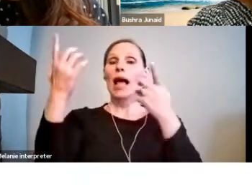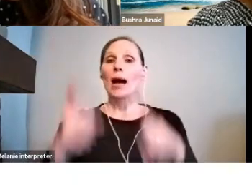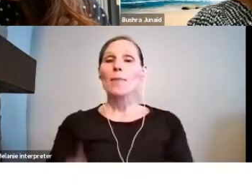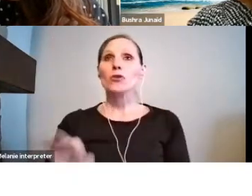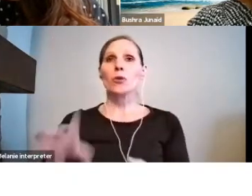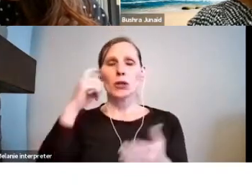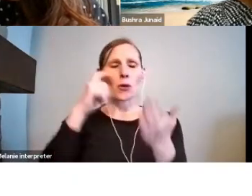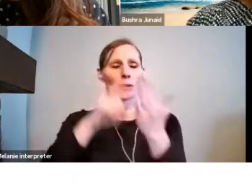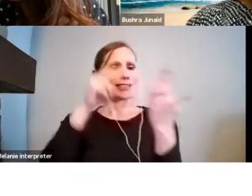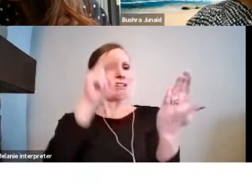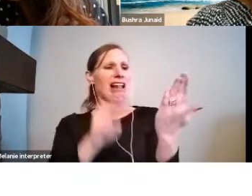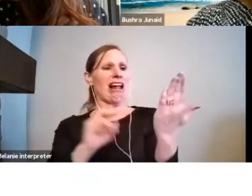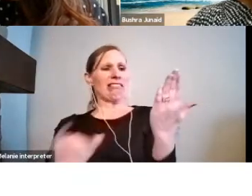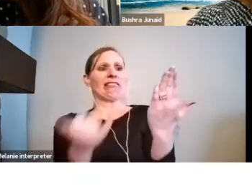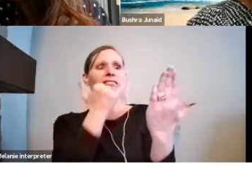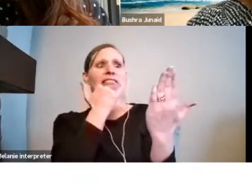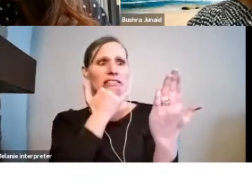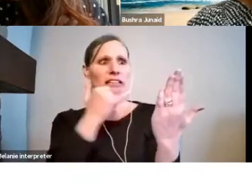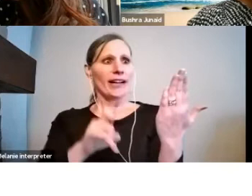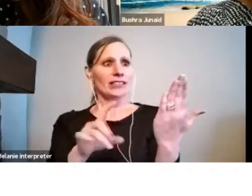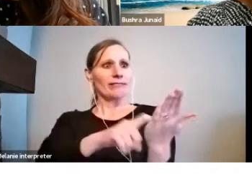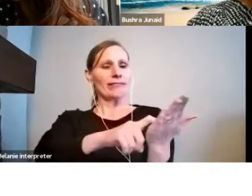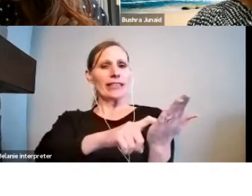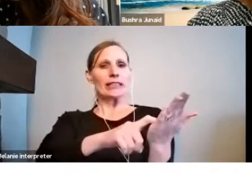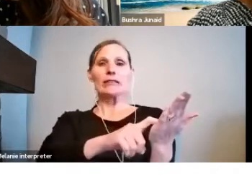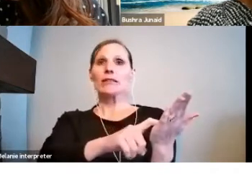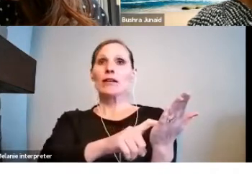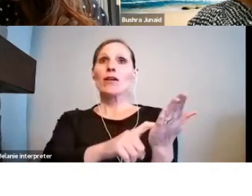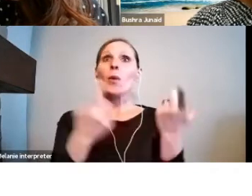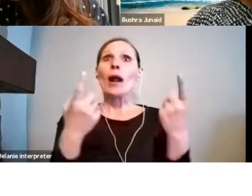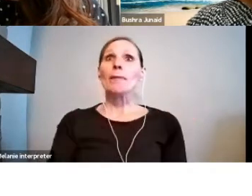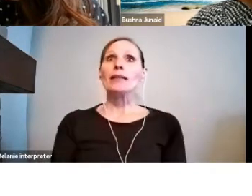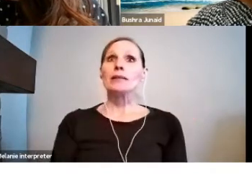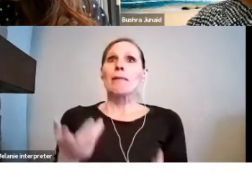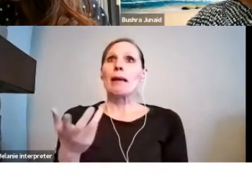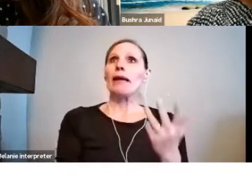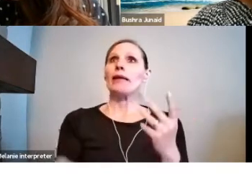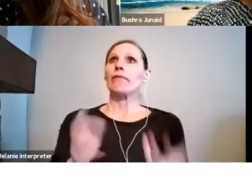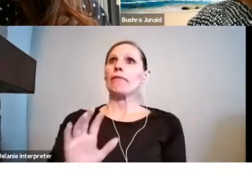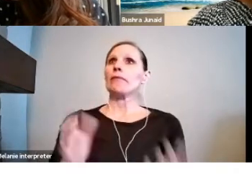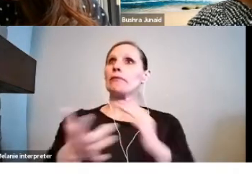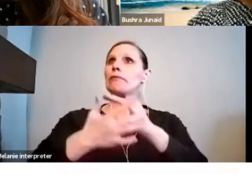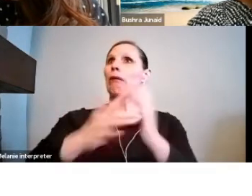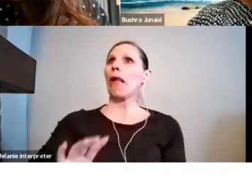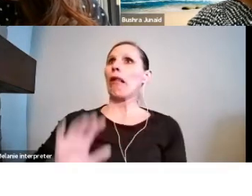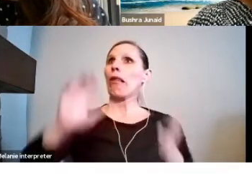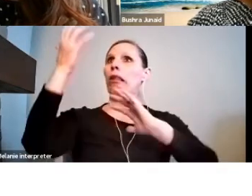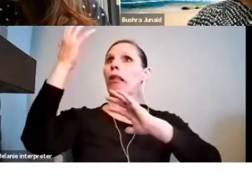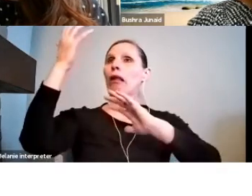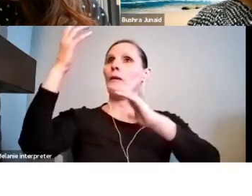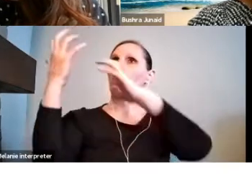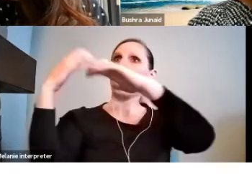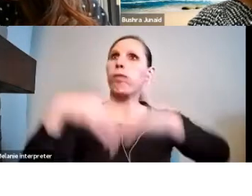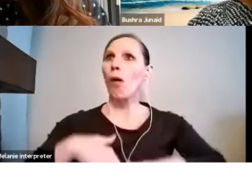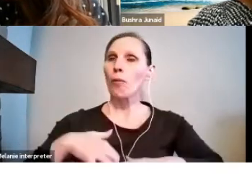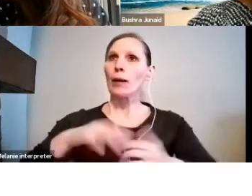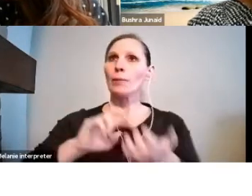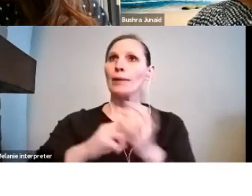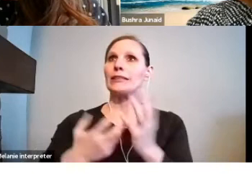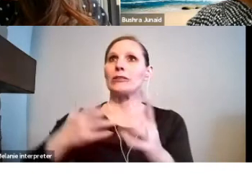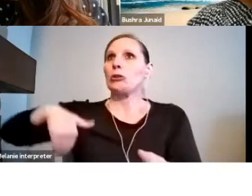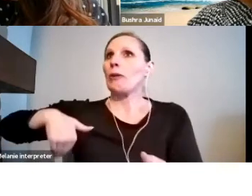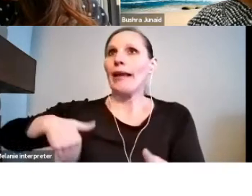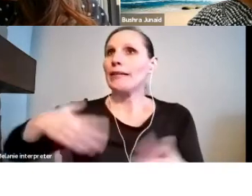that needs fixing. The worst thing is for your internet to crash or the server to become overloaded right at the deadline.